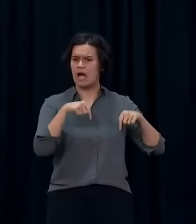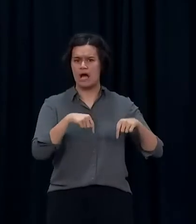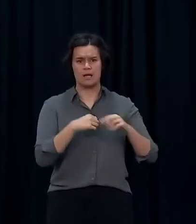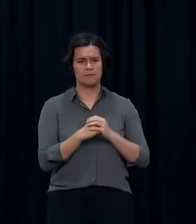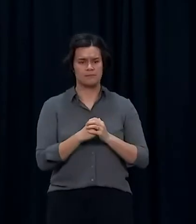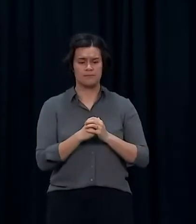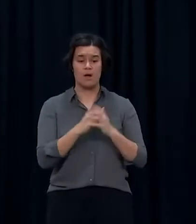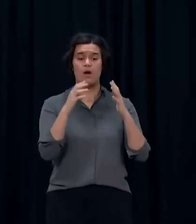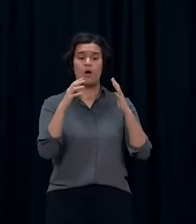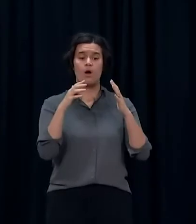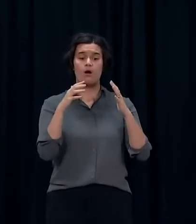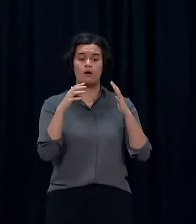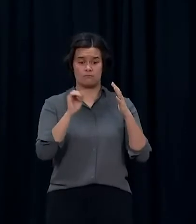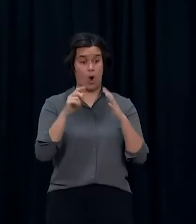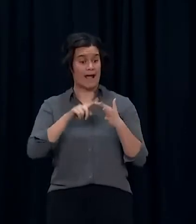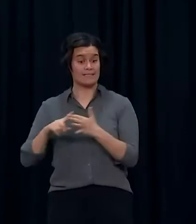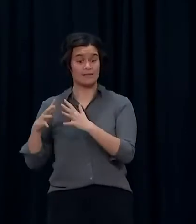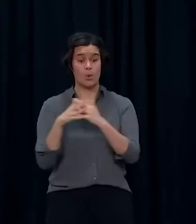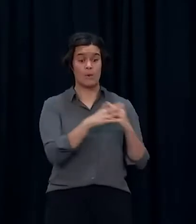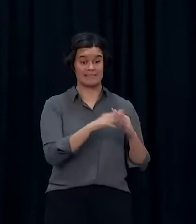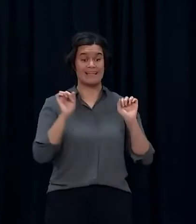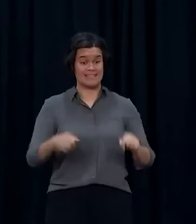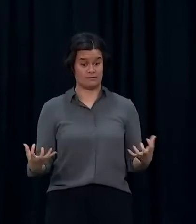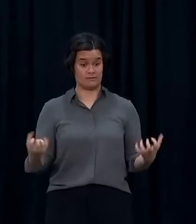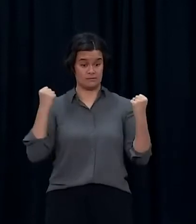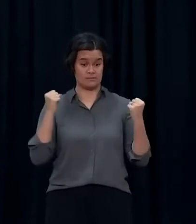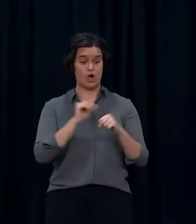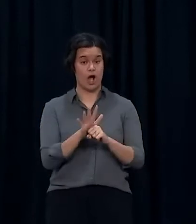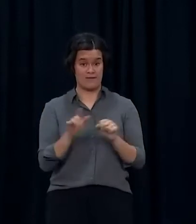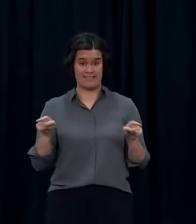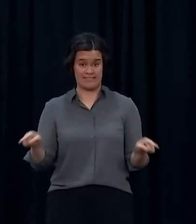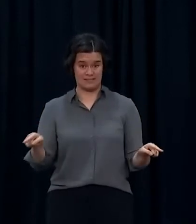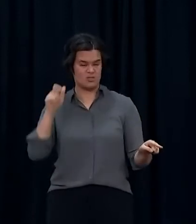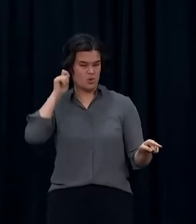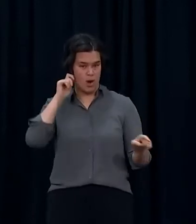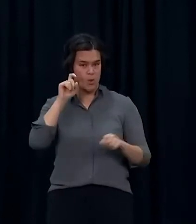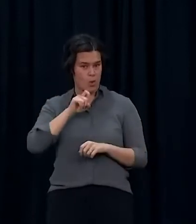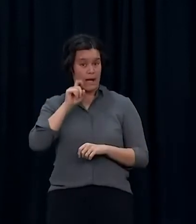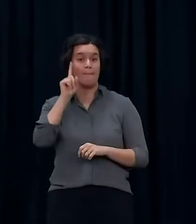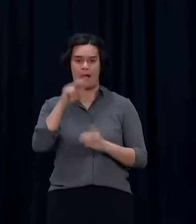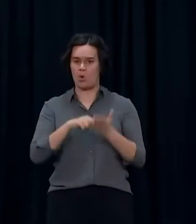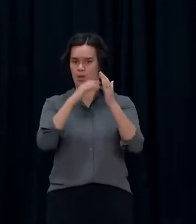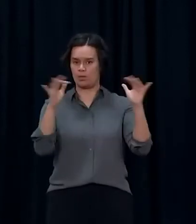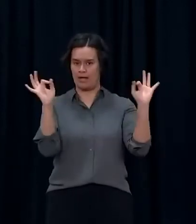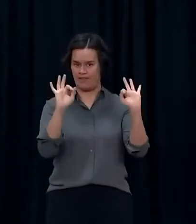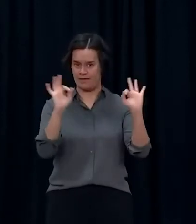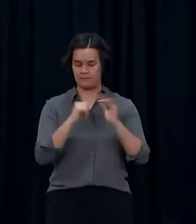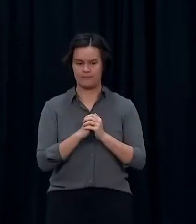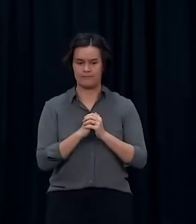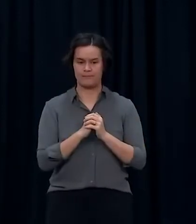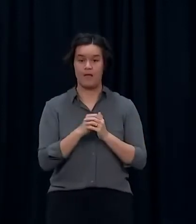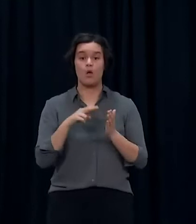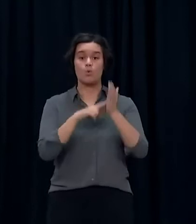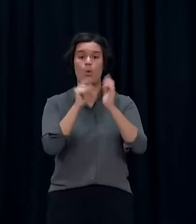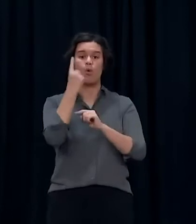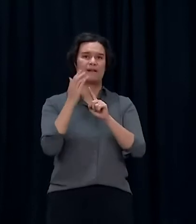Walkworth are expected in the next couple of days. And otherwise, there have been no other positive detections in our wastewater testing right across